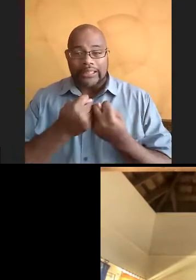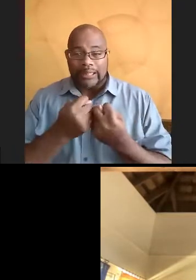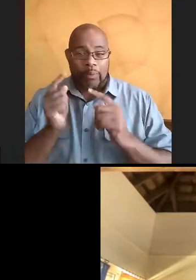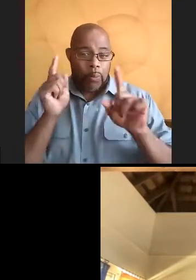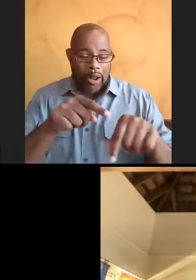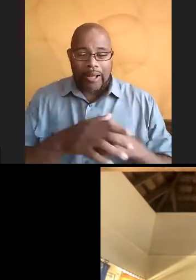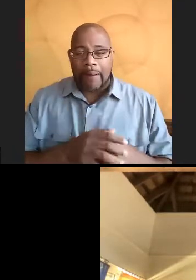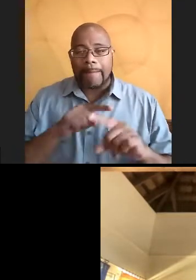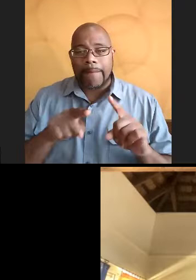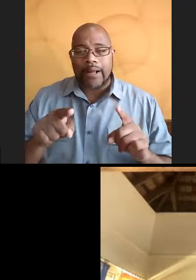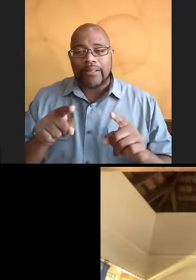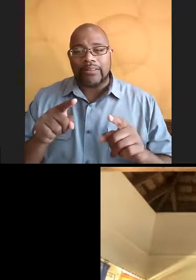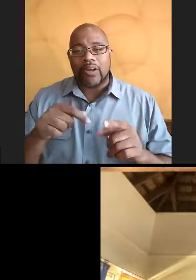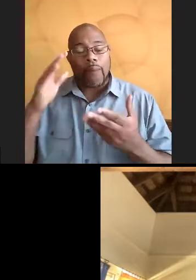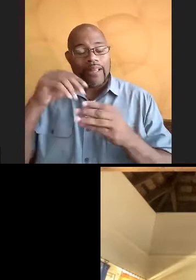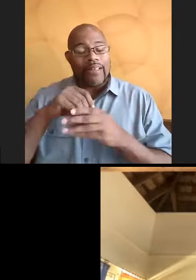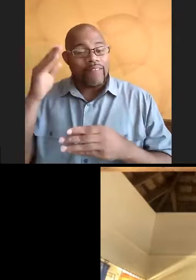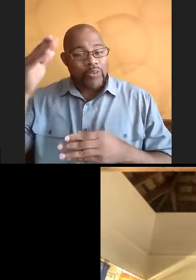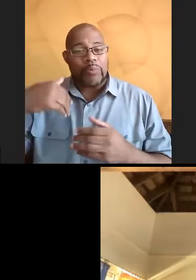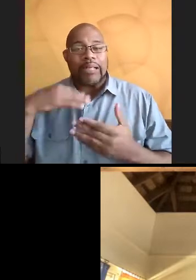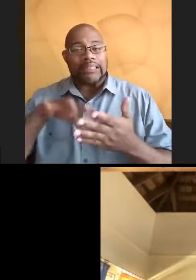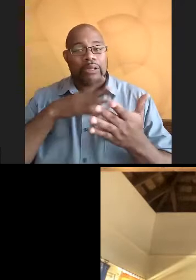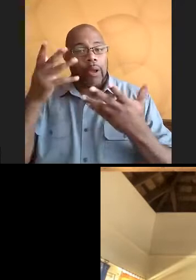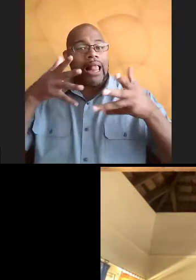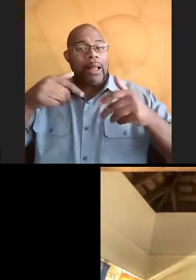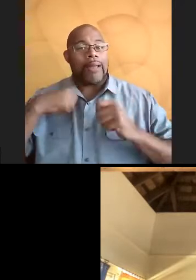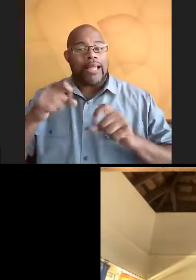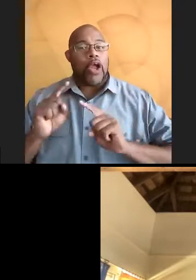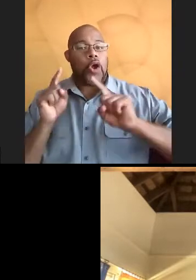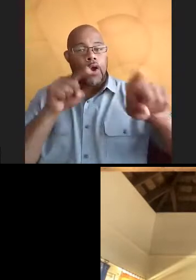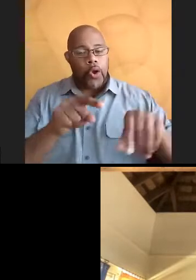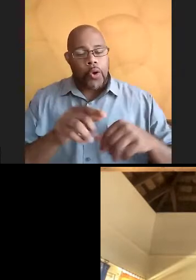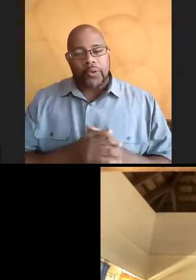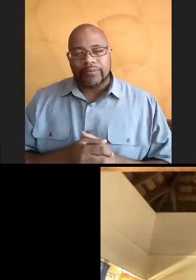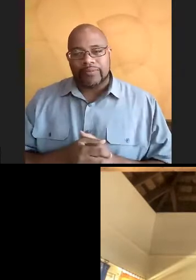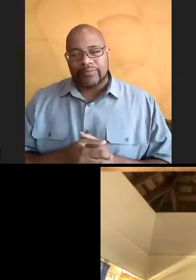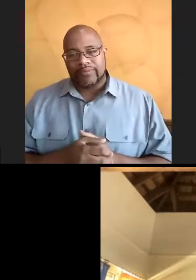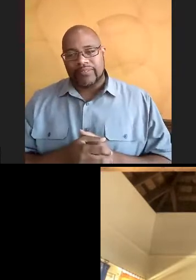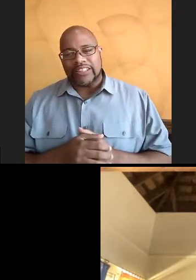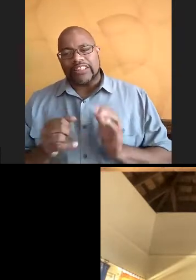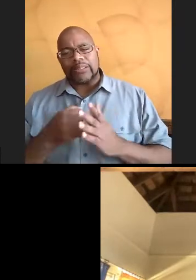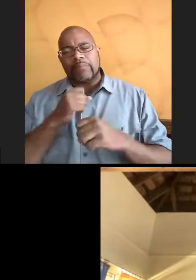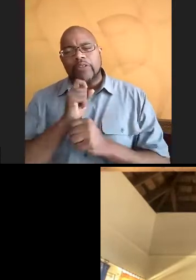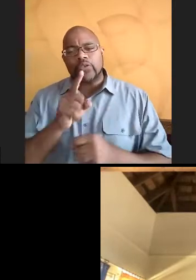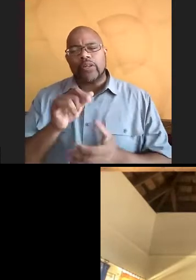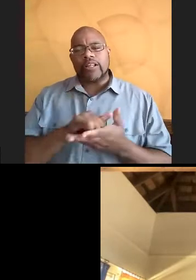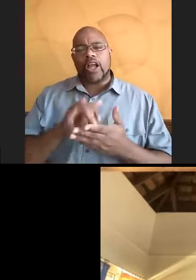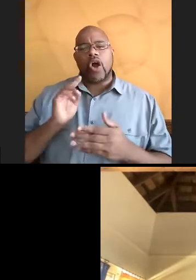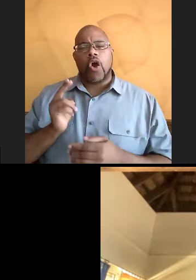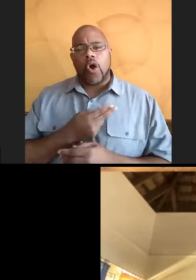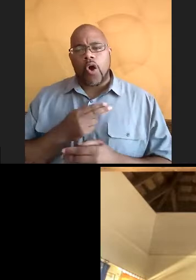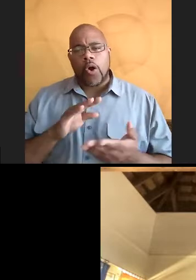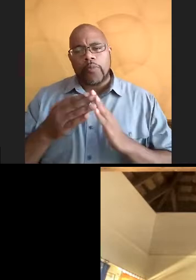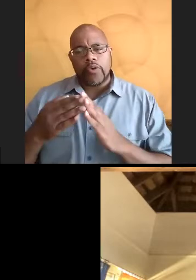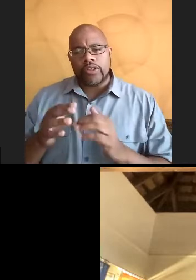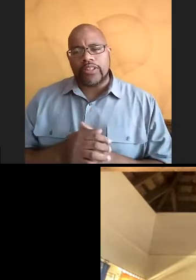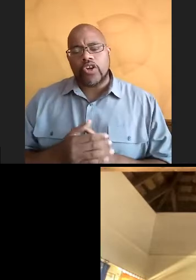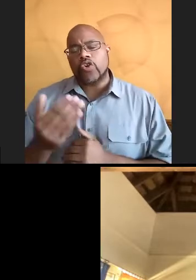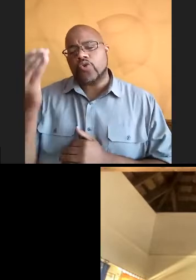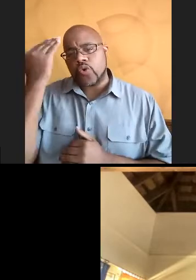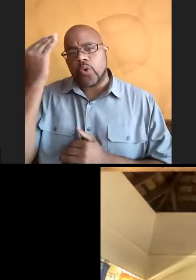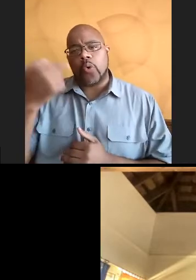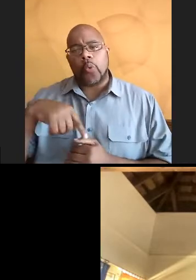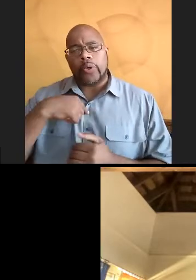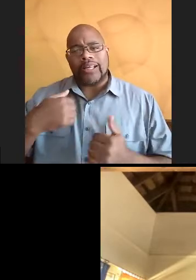but hopefully in the future, my schedule will allow me to go. And just making sure that our community, right, knows that we